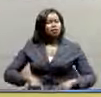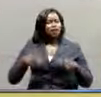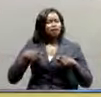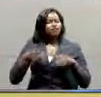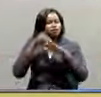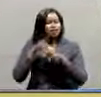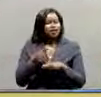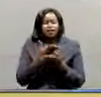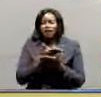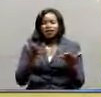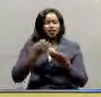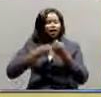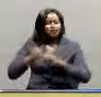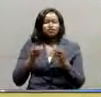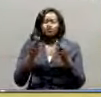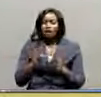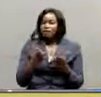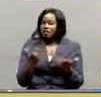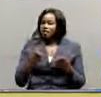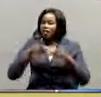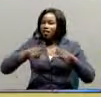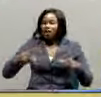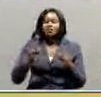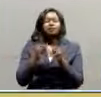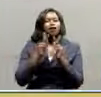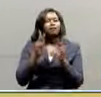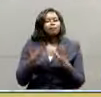For every activity to take place, land is required.